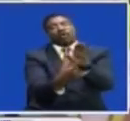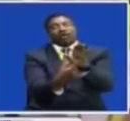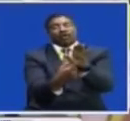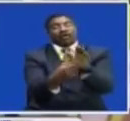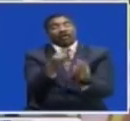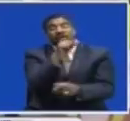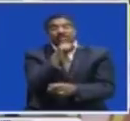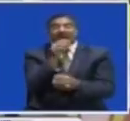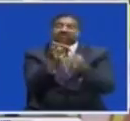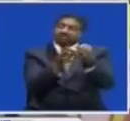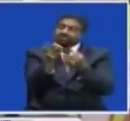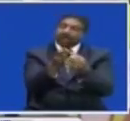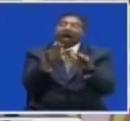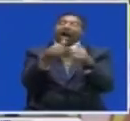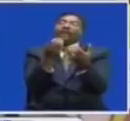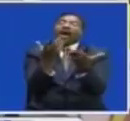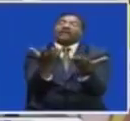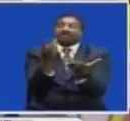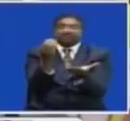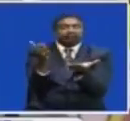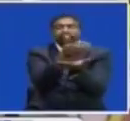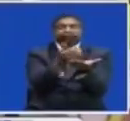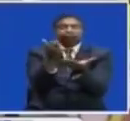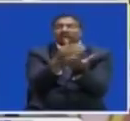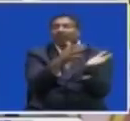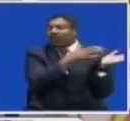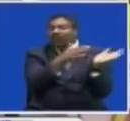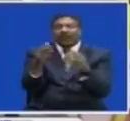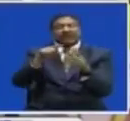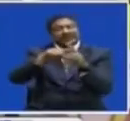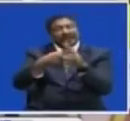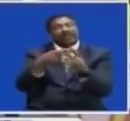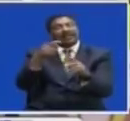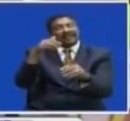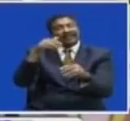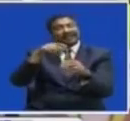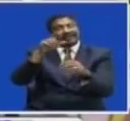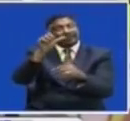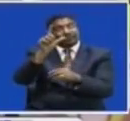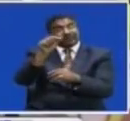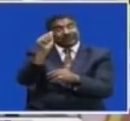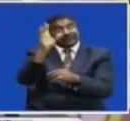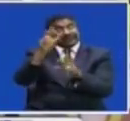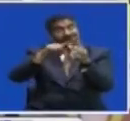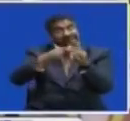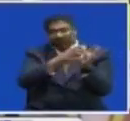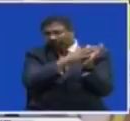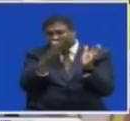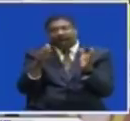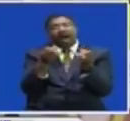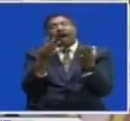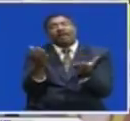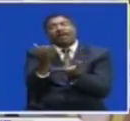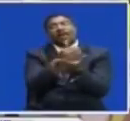has disclosed how much has been raised from Shimabala Toe Plaza since it started operations in 2017 So, in 2018 2018